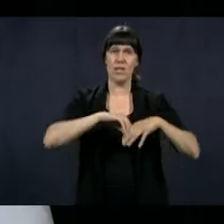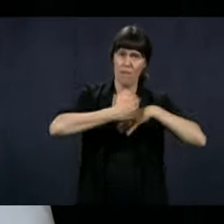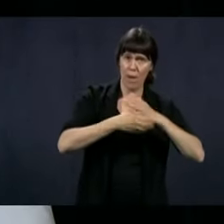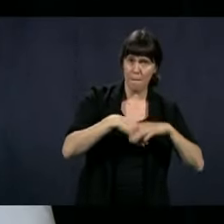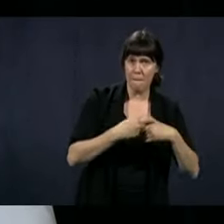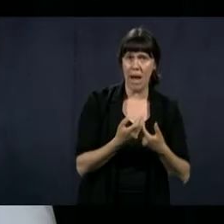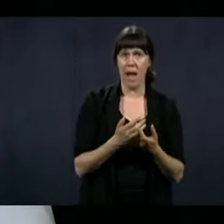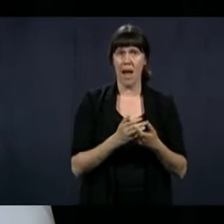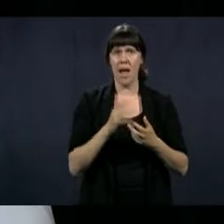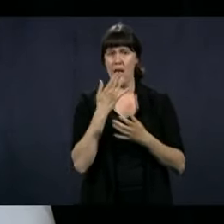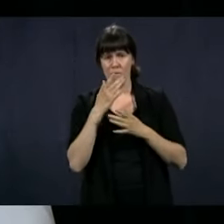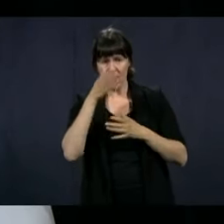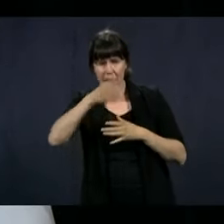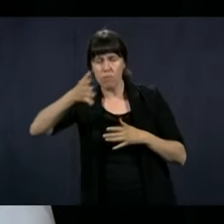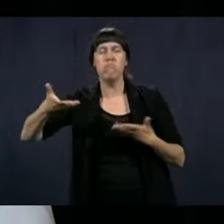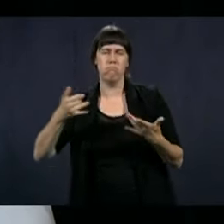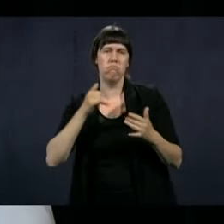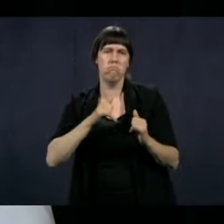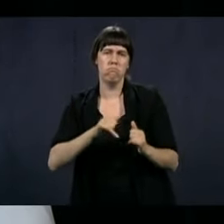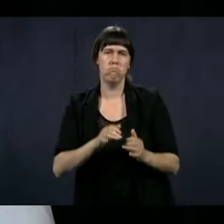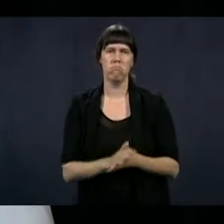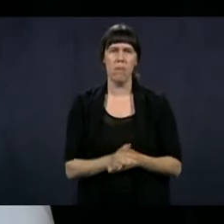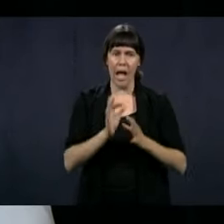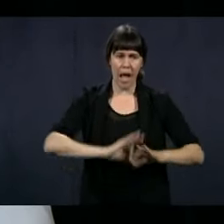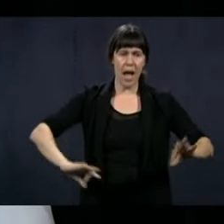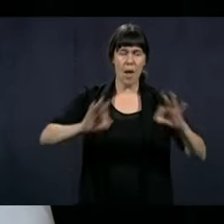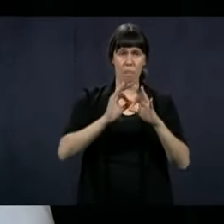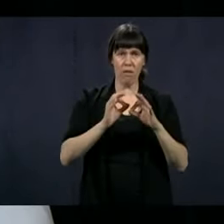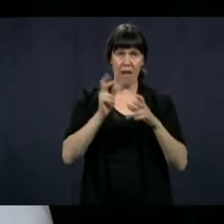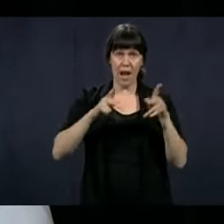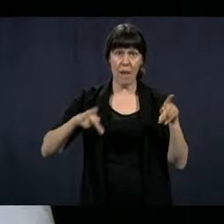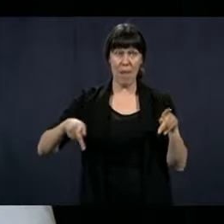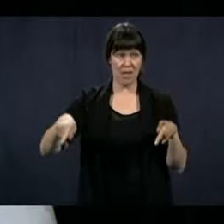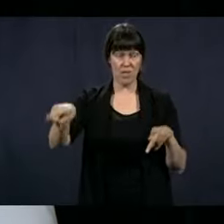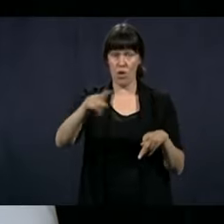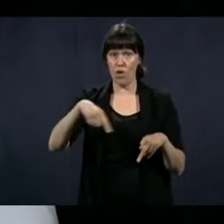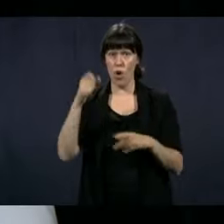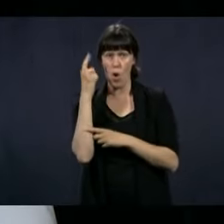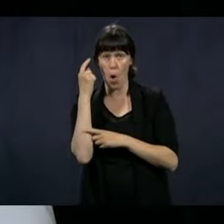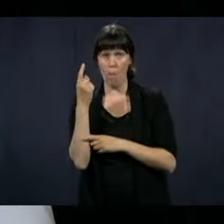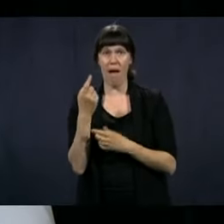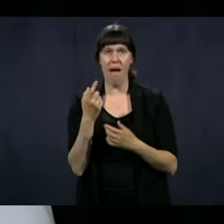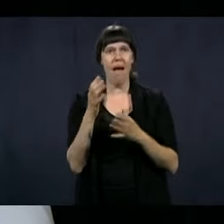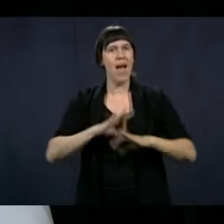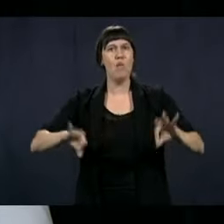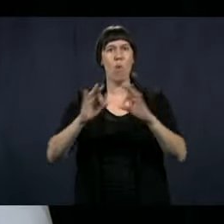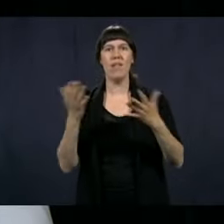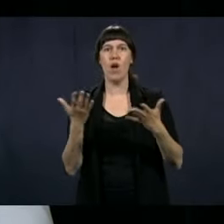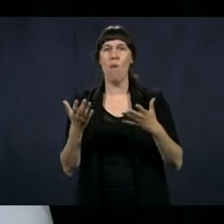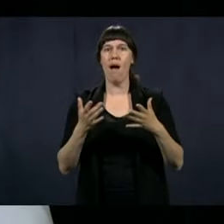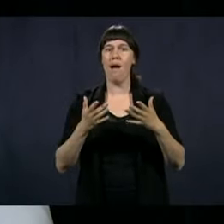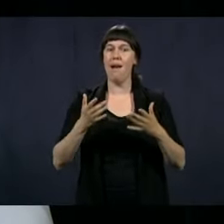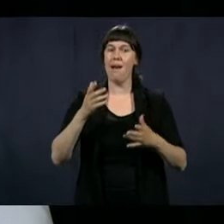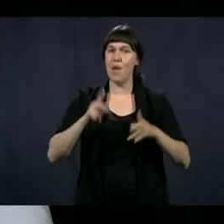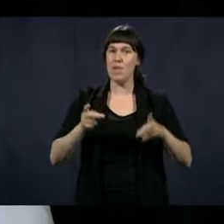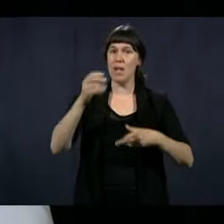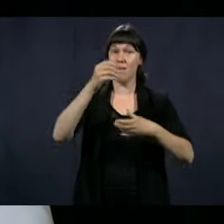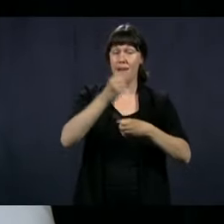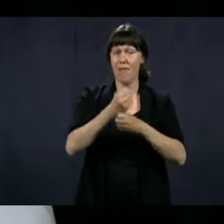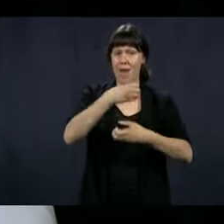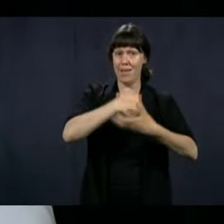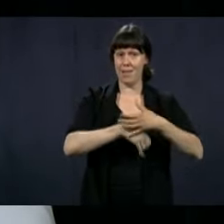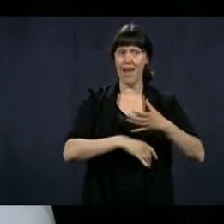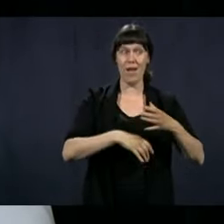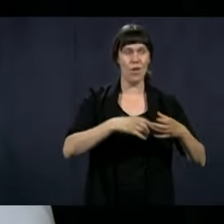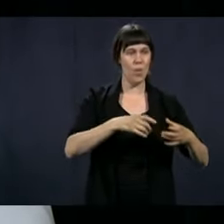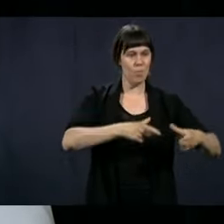have been set up, and it is important for people to understand that we want people's safety.